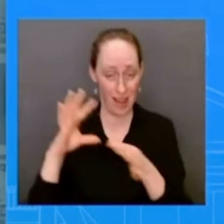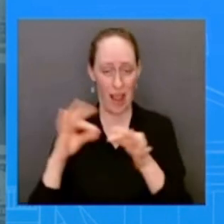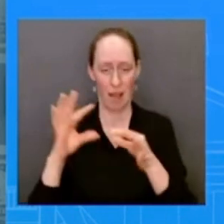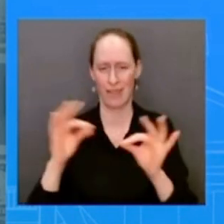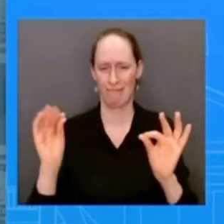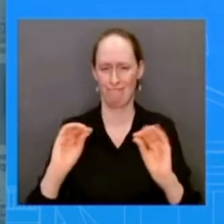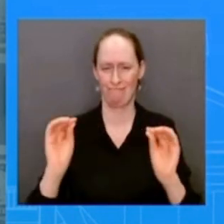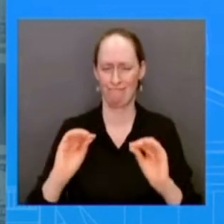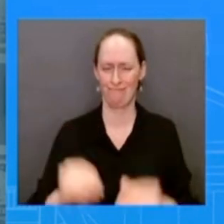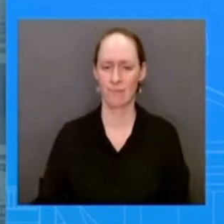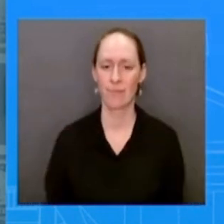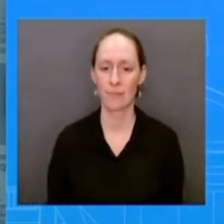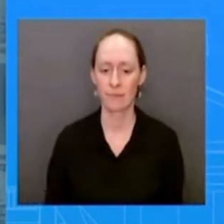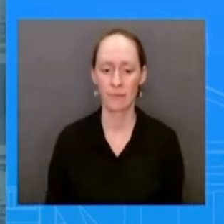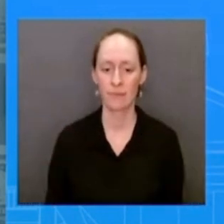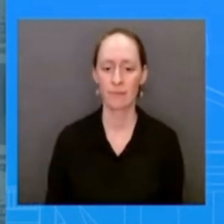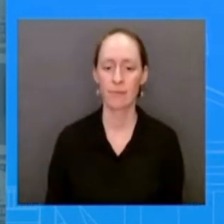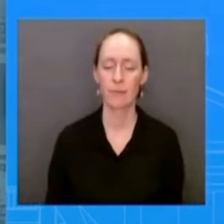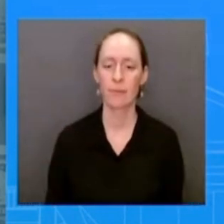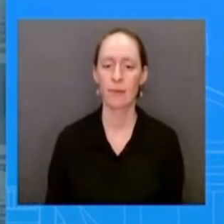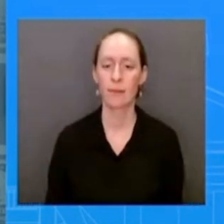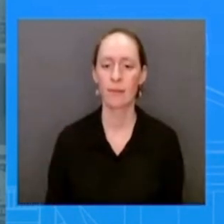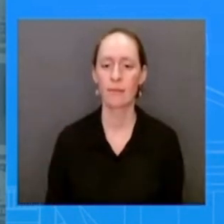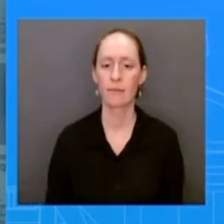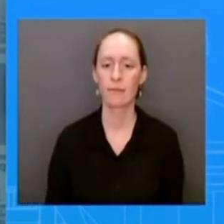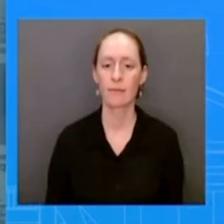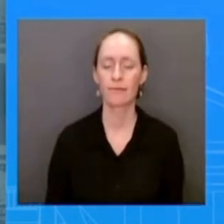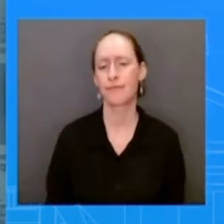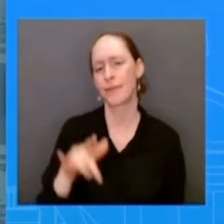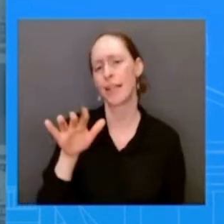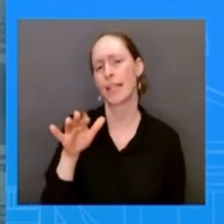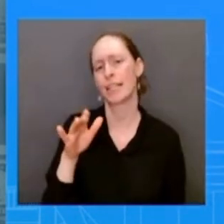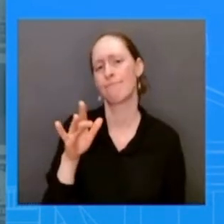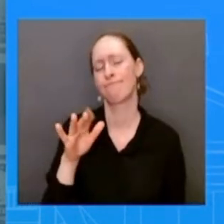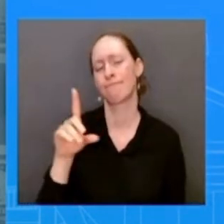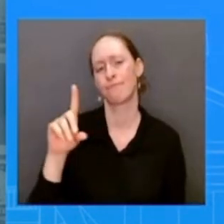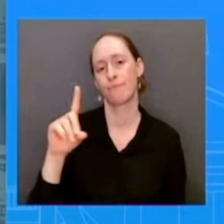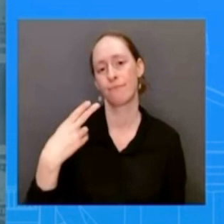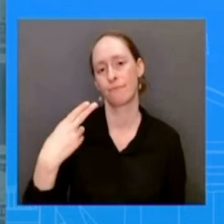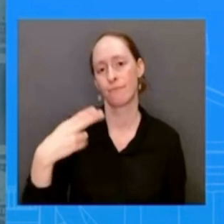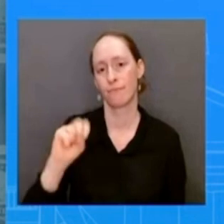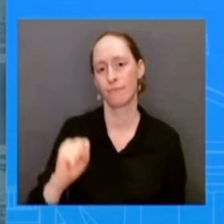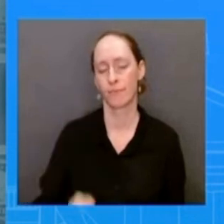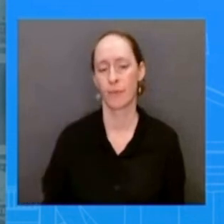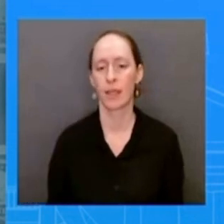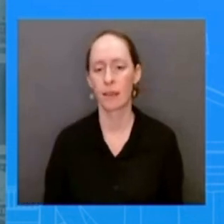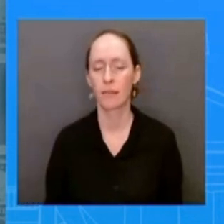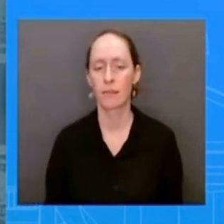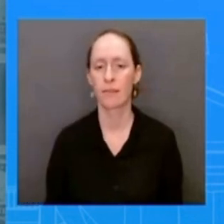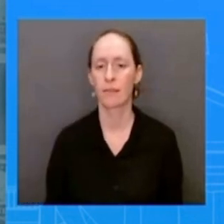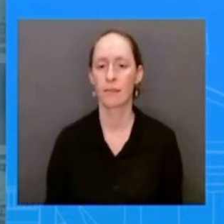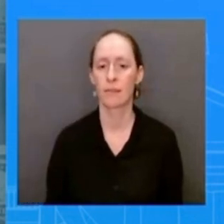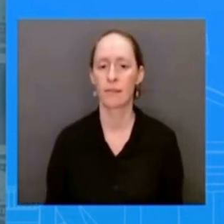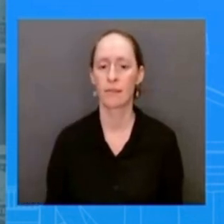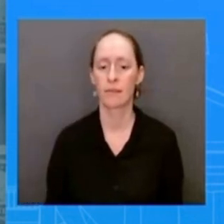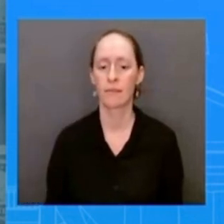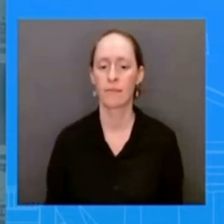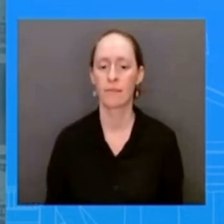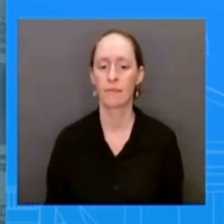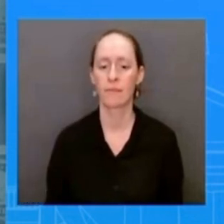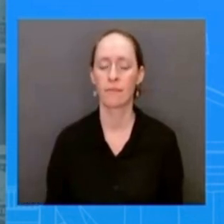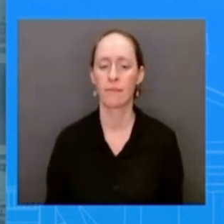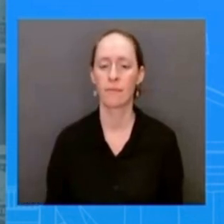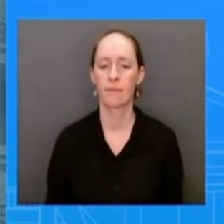security is um is certainly to con is certainly continuing to prepare uh for event the eventual lift of title 42